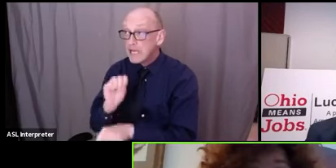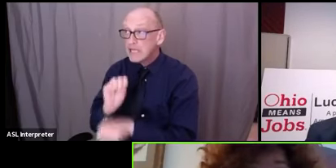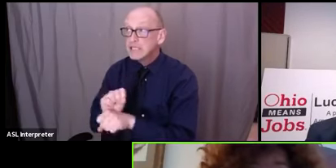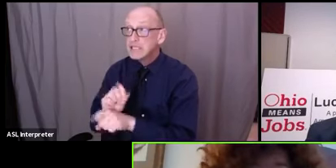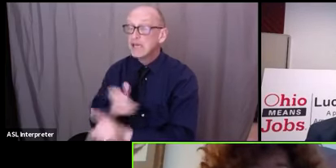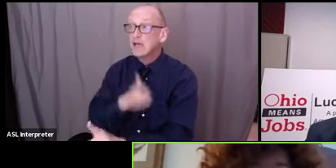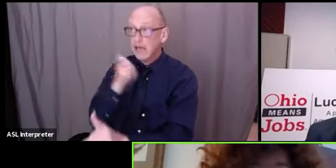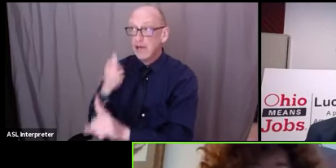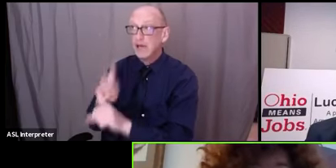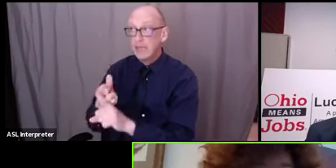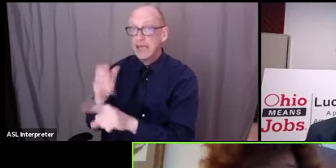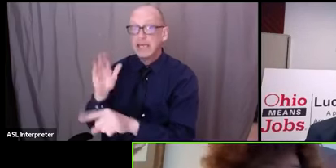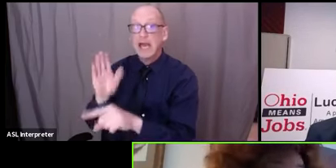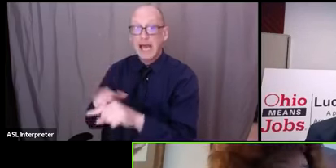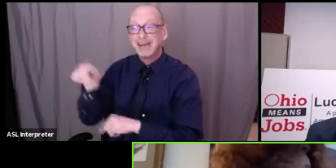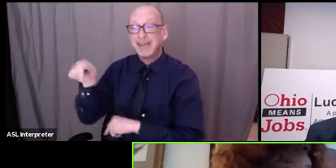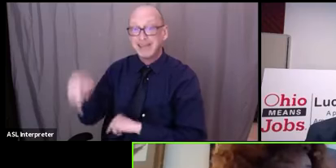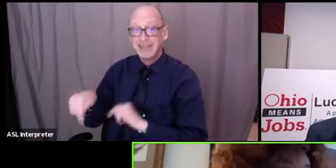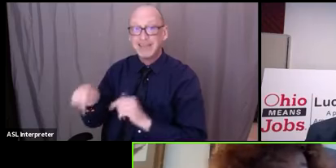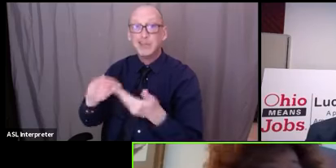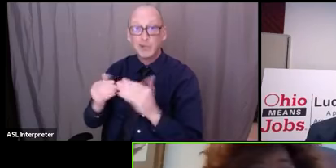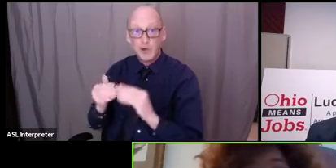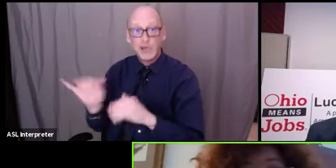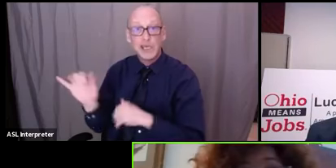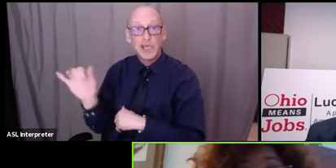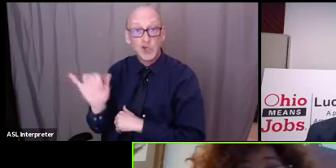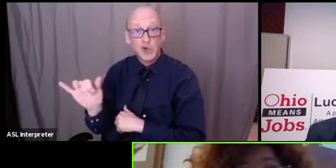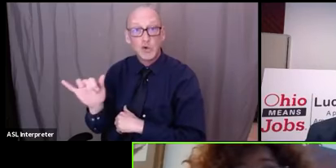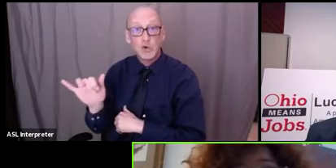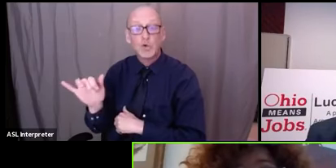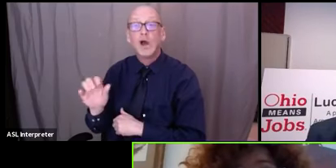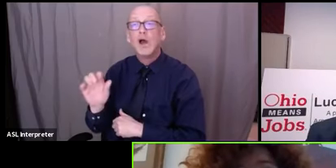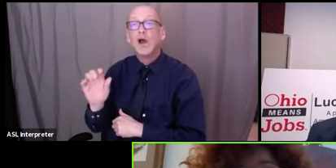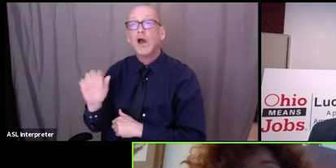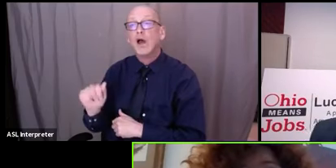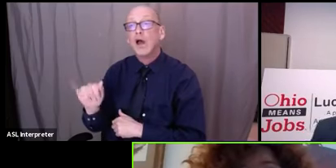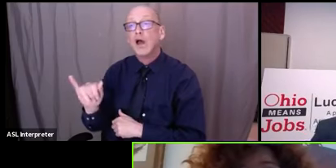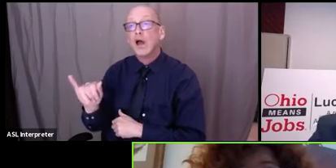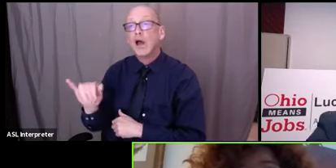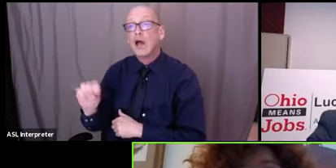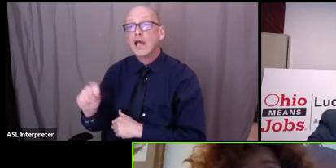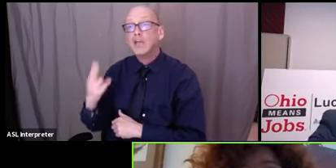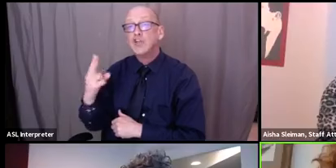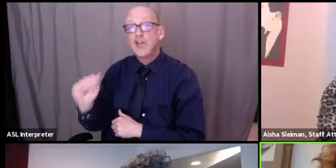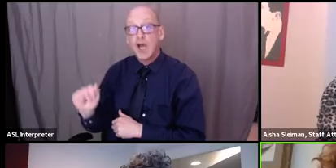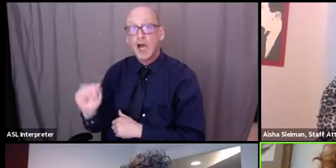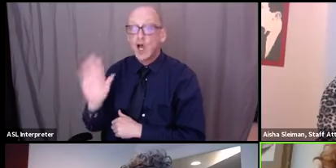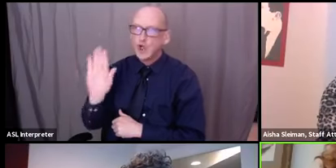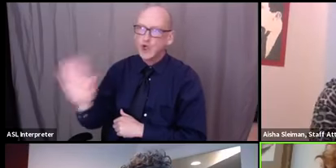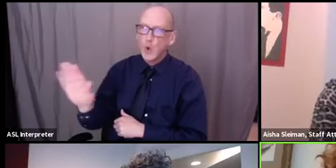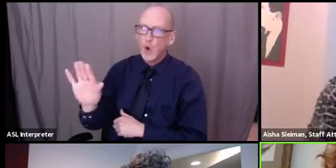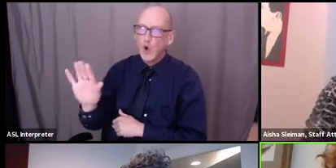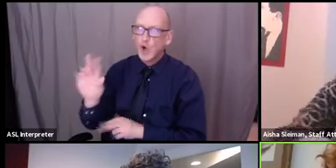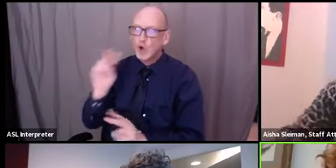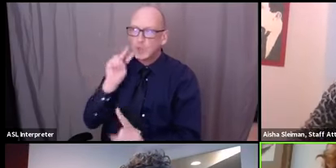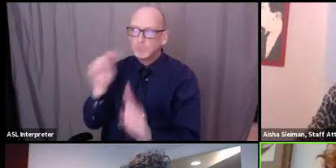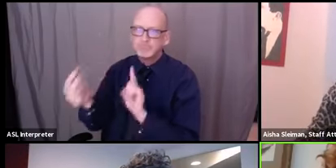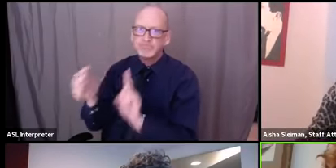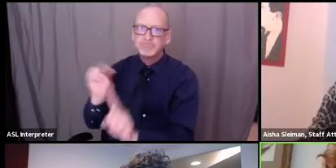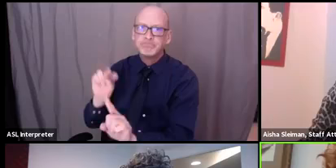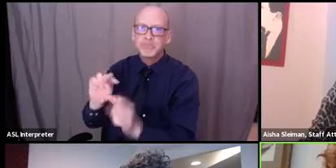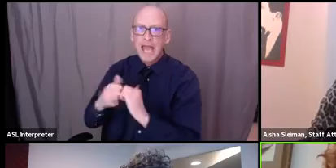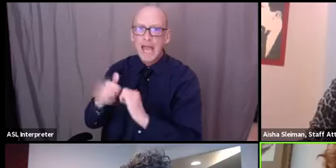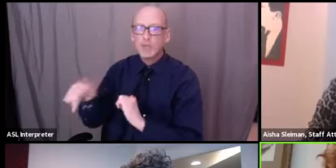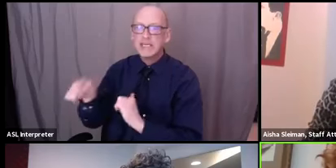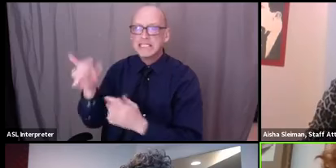on this community as well aisha your impressions of how this disease